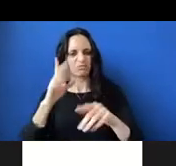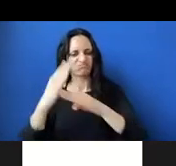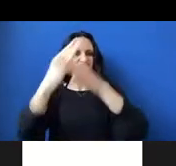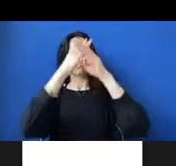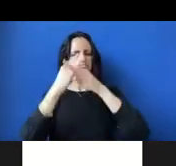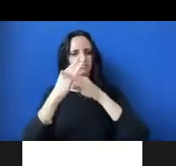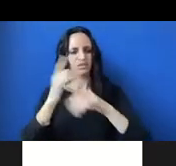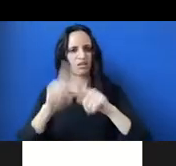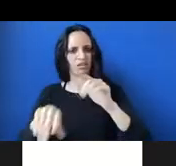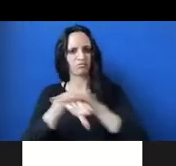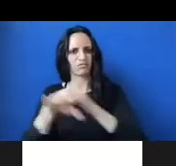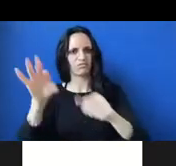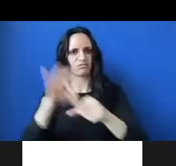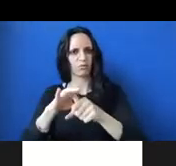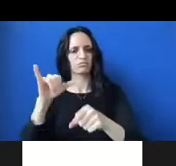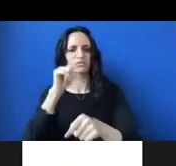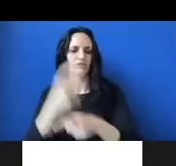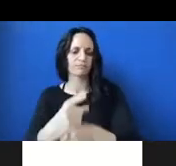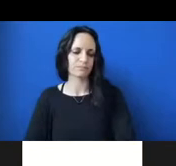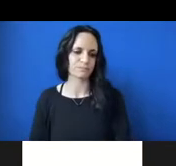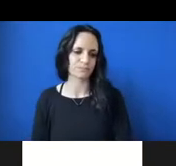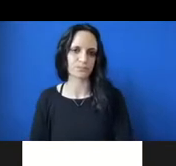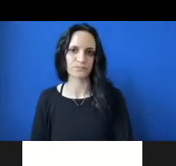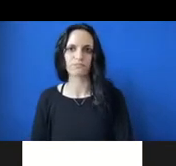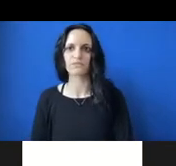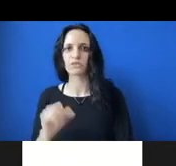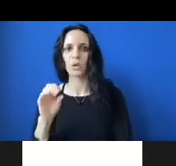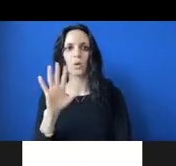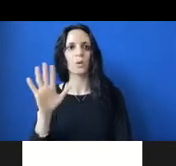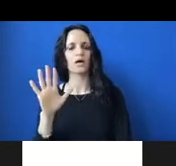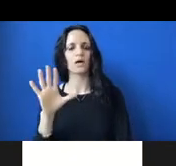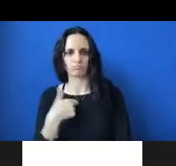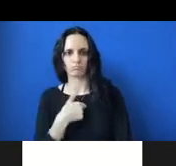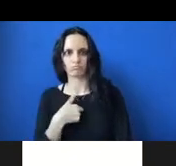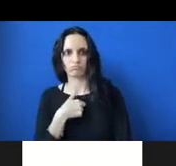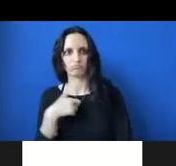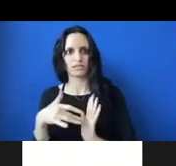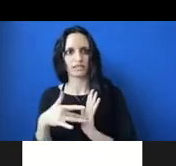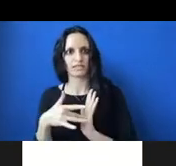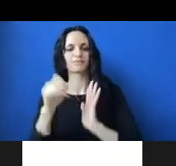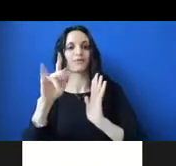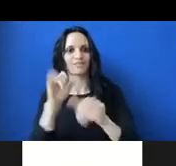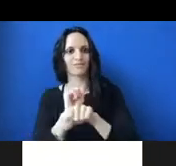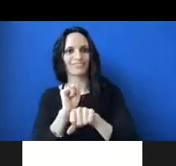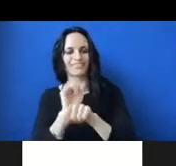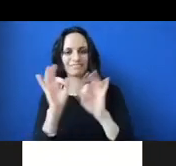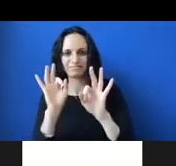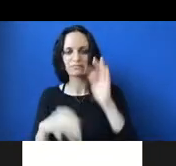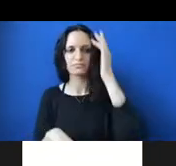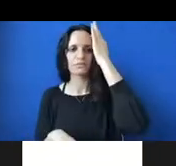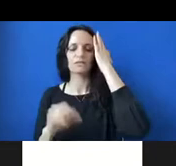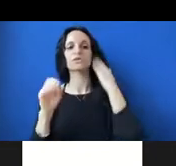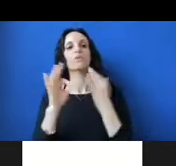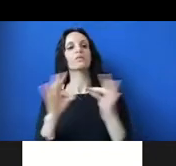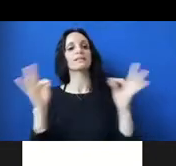sorry. Yes, okay, that's working now. The essential question